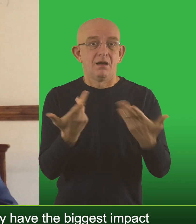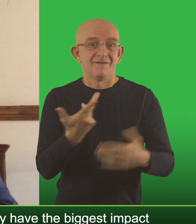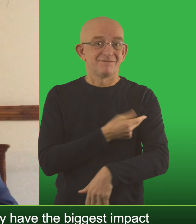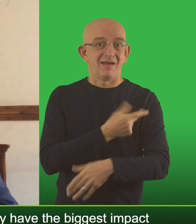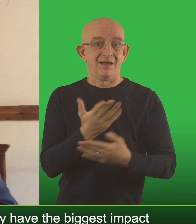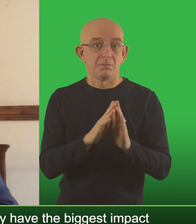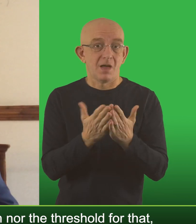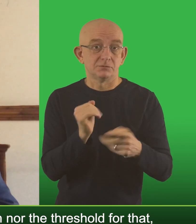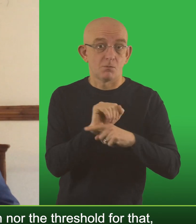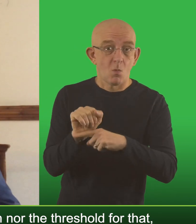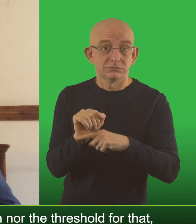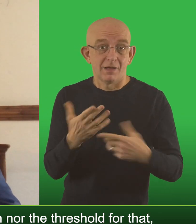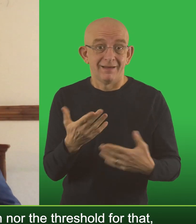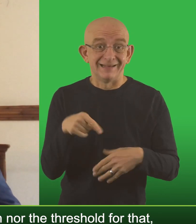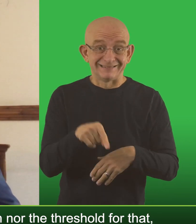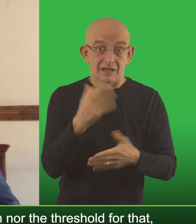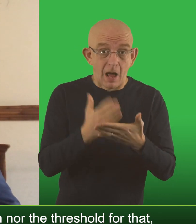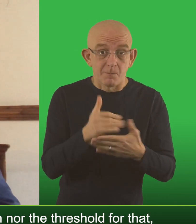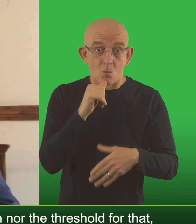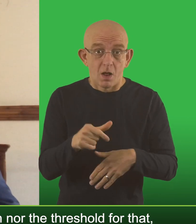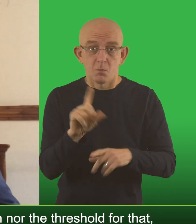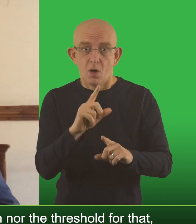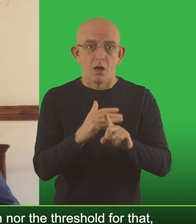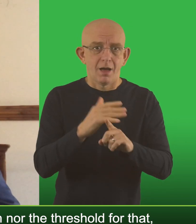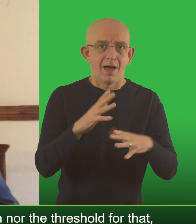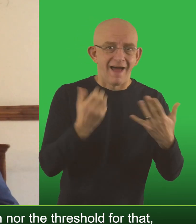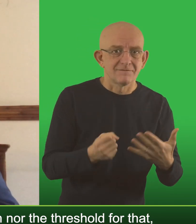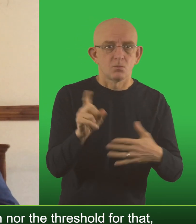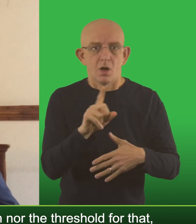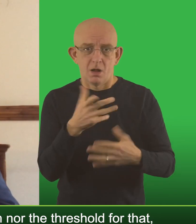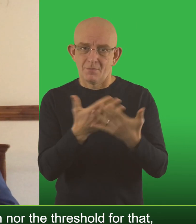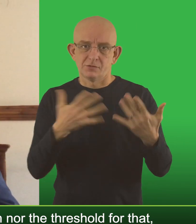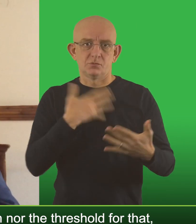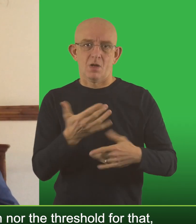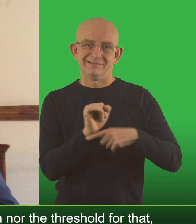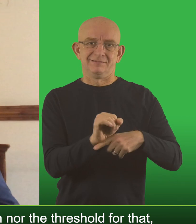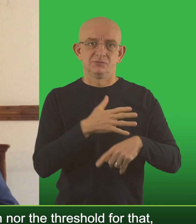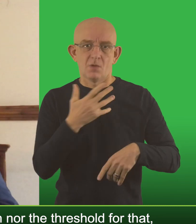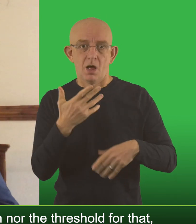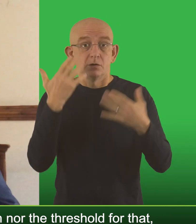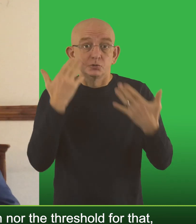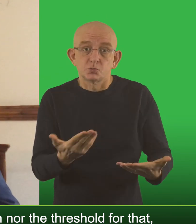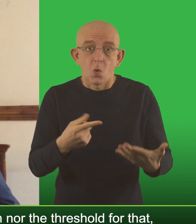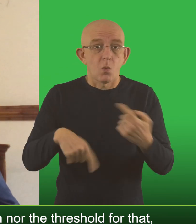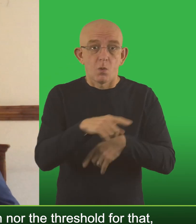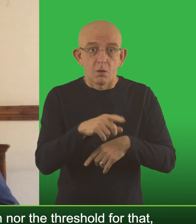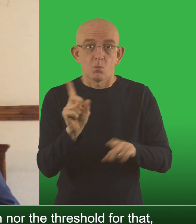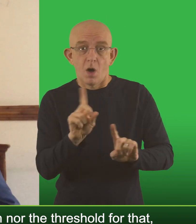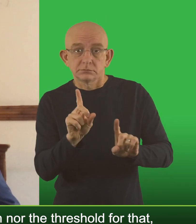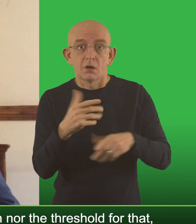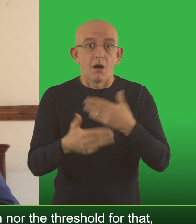vaccine vaccine passports. Don't know if or when it will happen nor the threshold for that but many of us